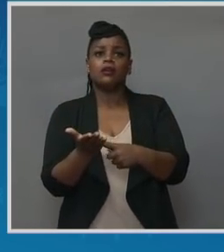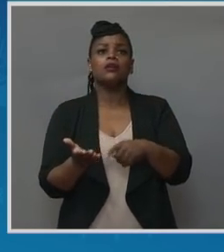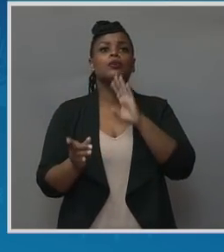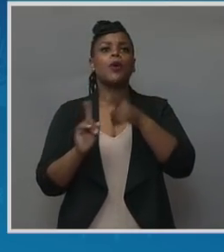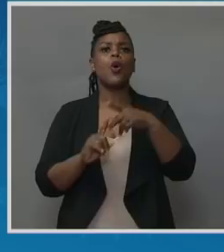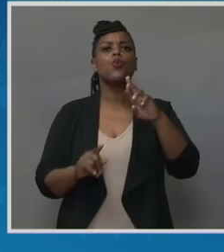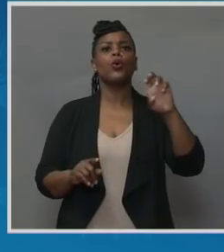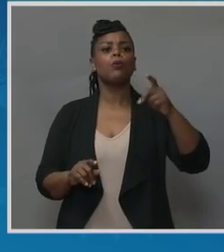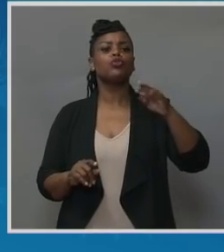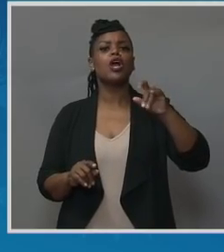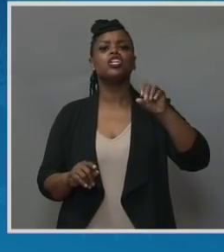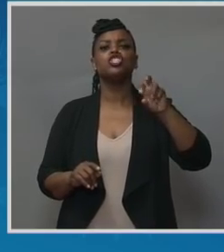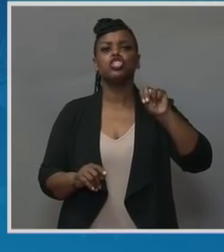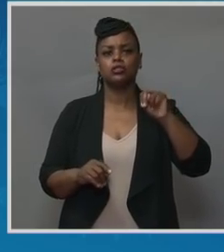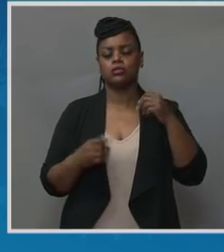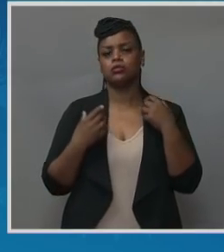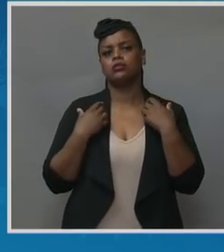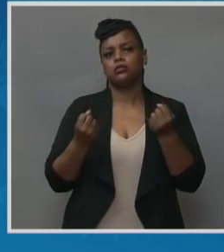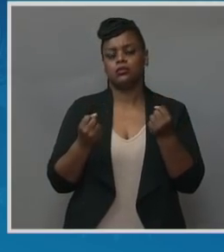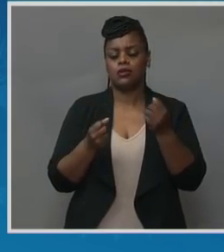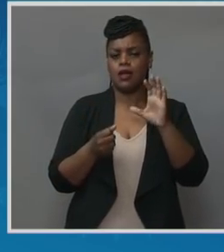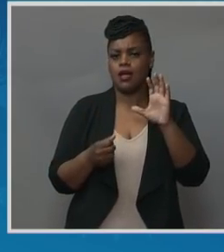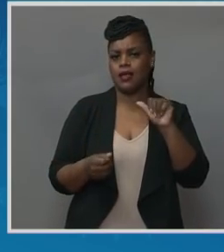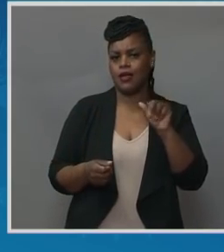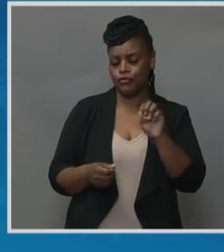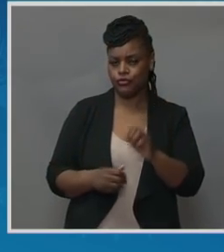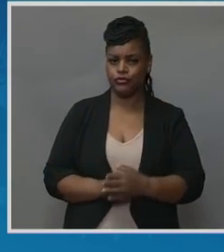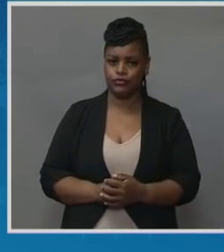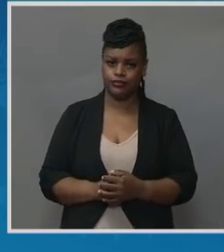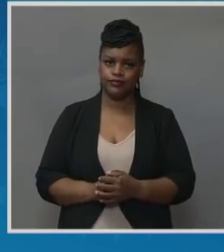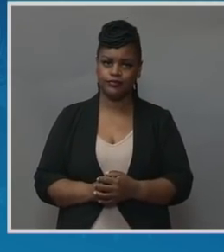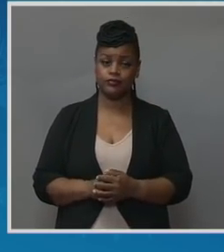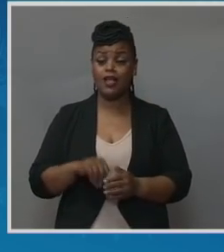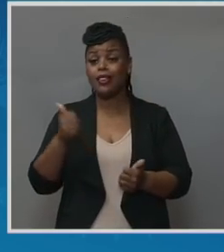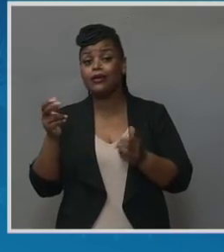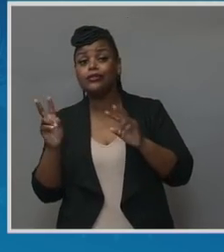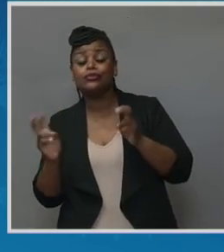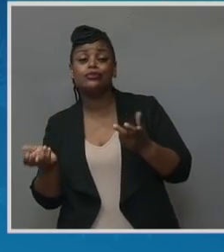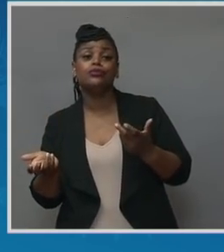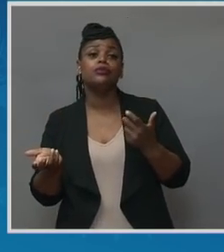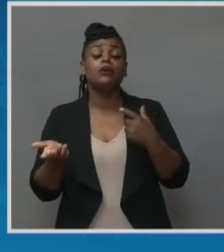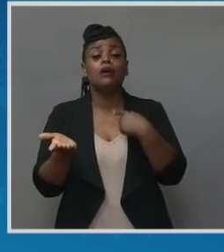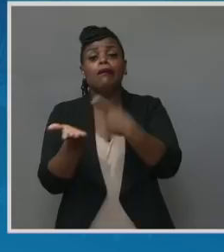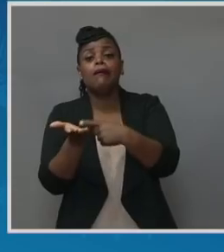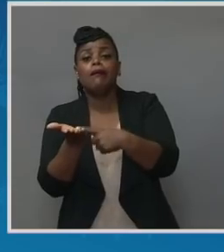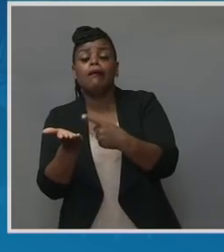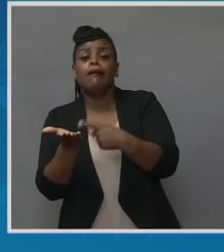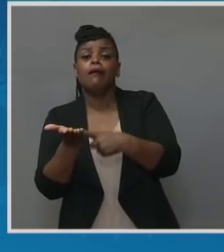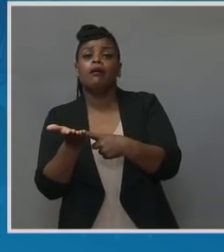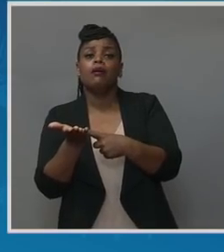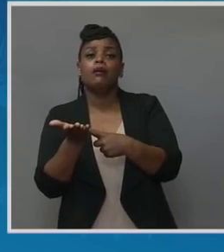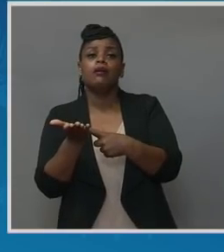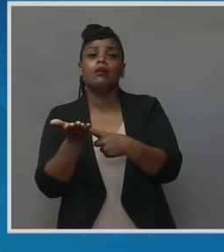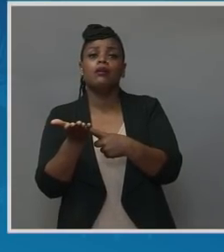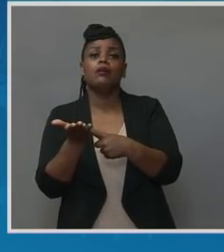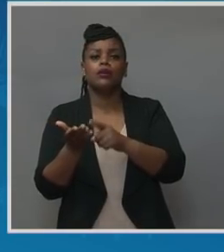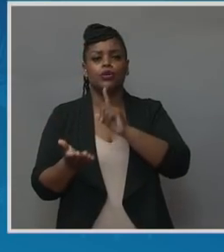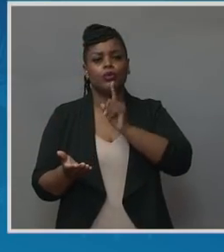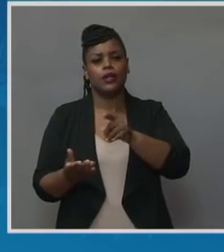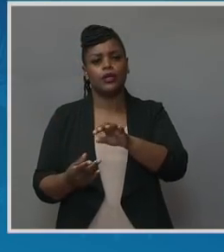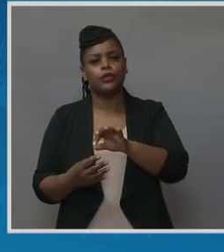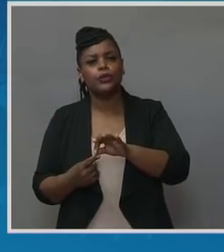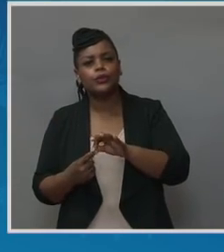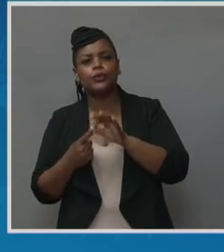We're talking about reproductive health care. And another issue that I've spent a lot of time on, on that point, as it uniquely and